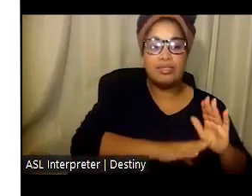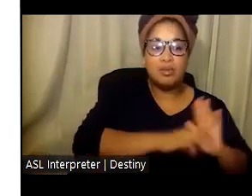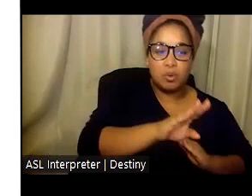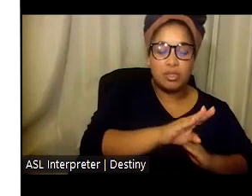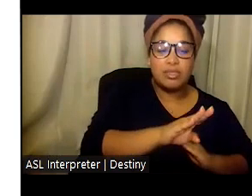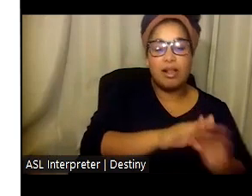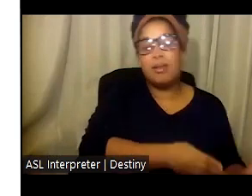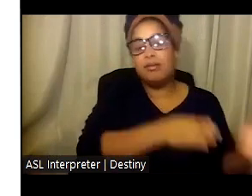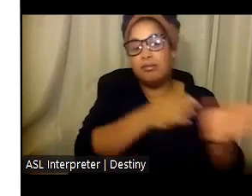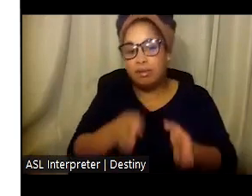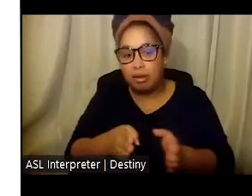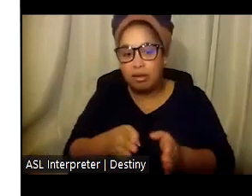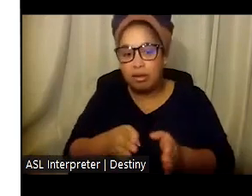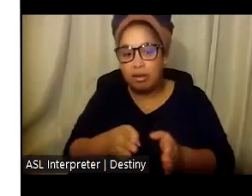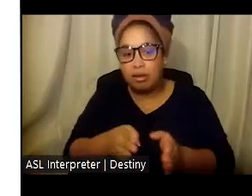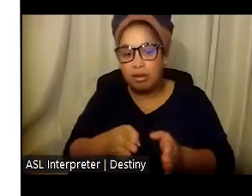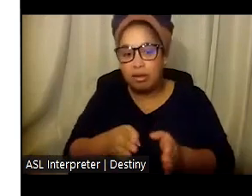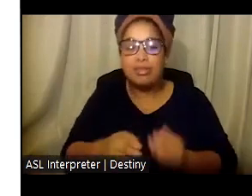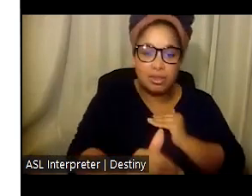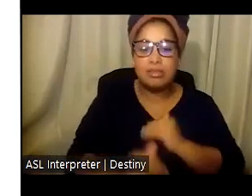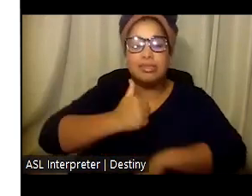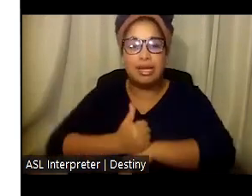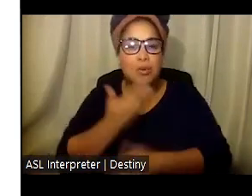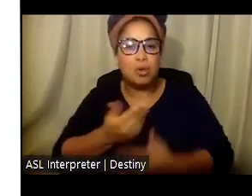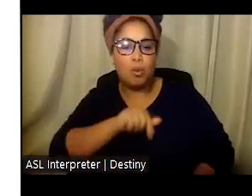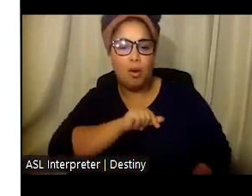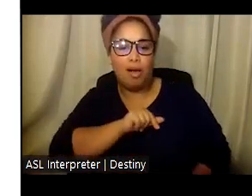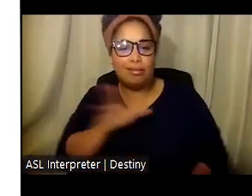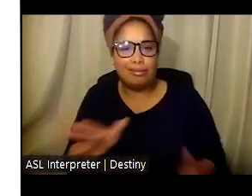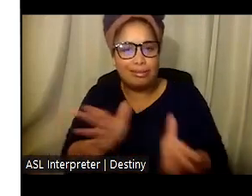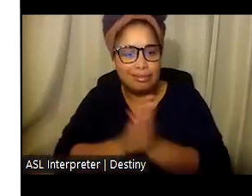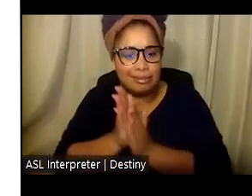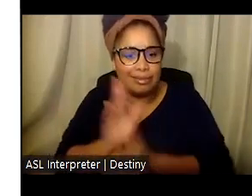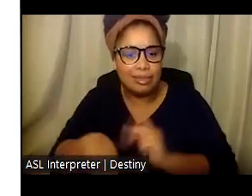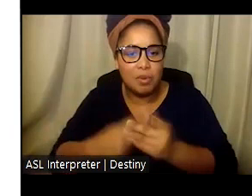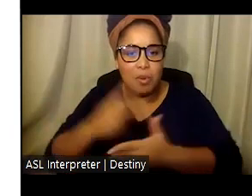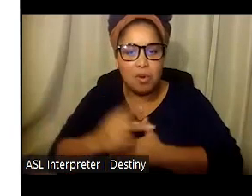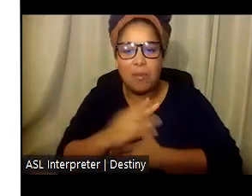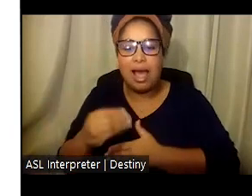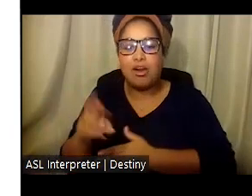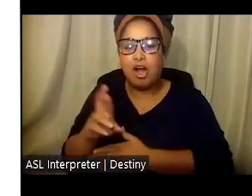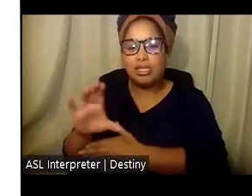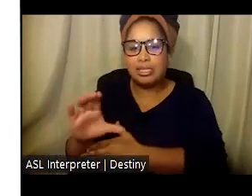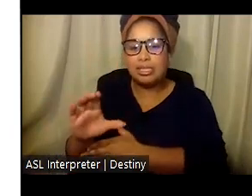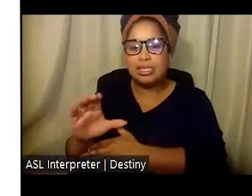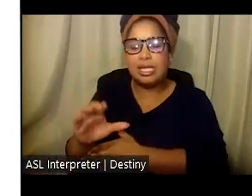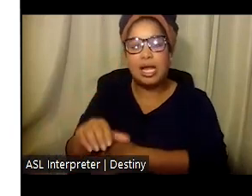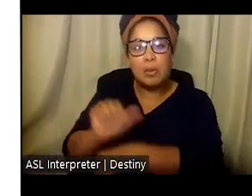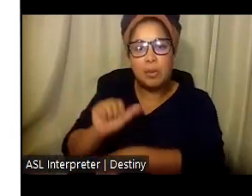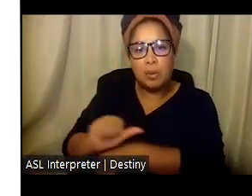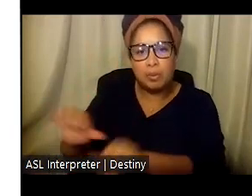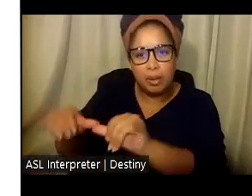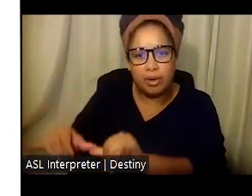developing the quality incentives program, and identifying regional center performance measures. This is an ongoing